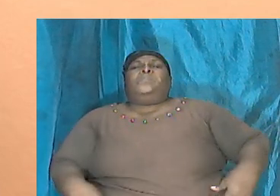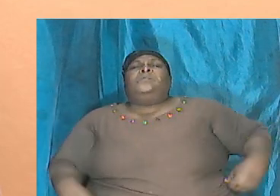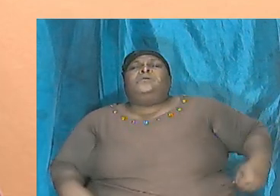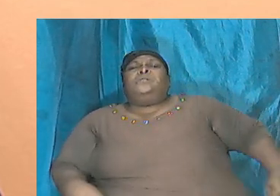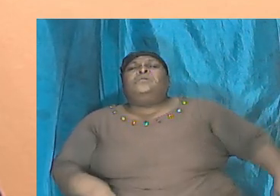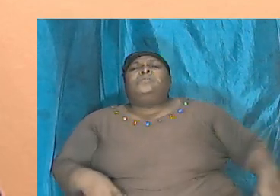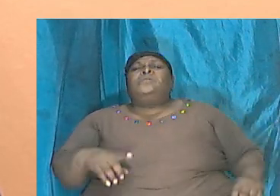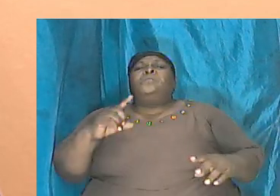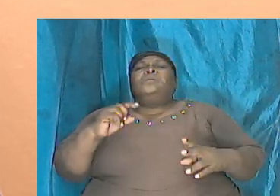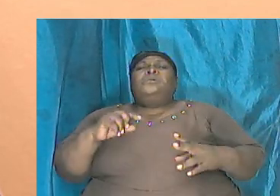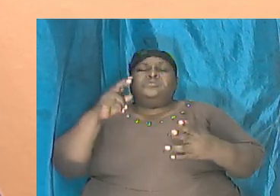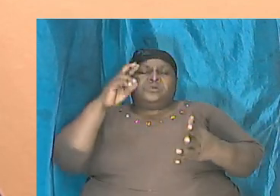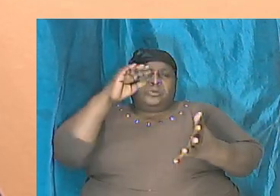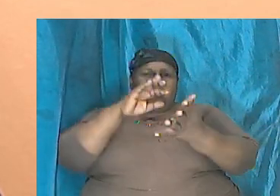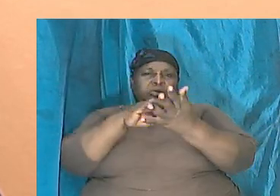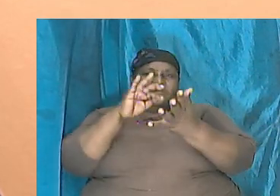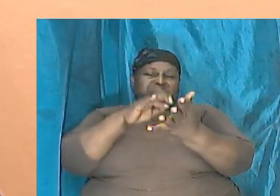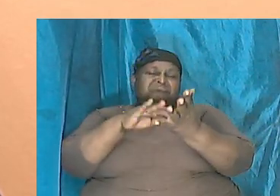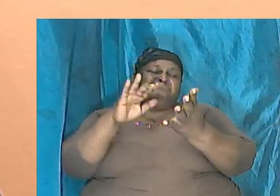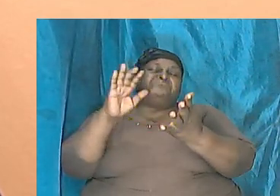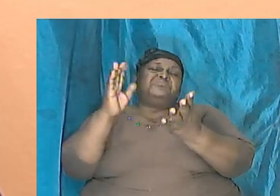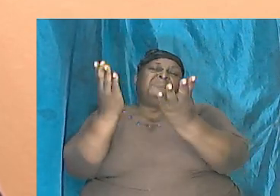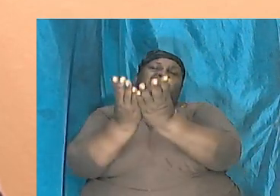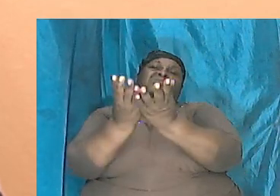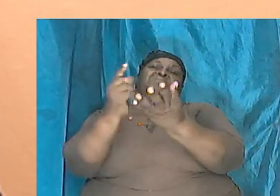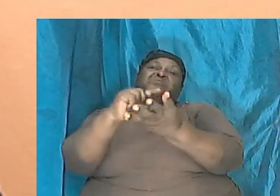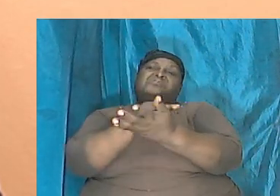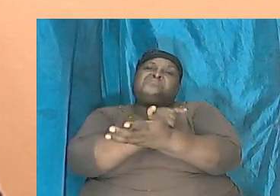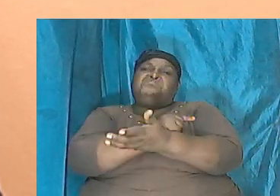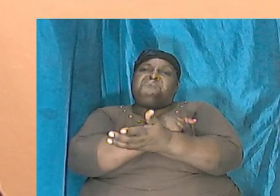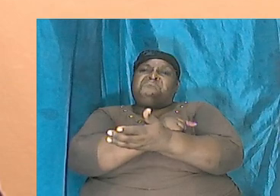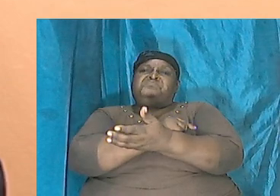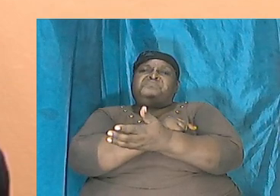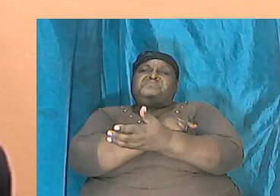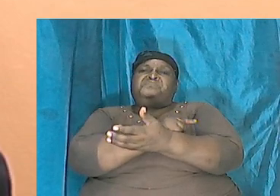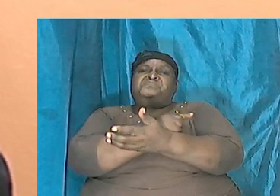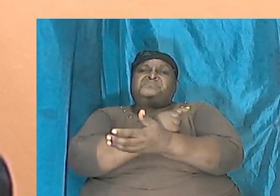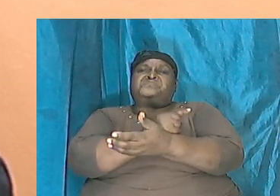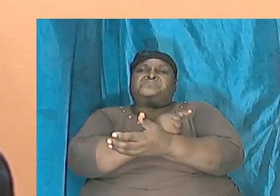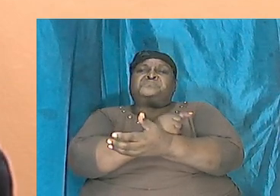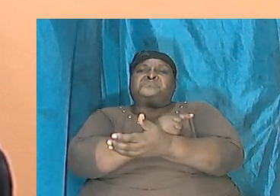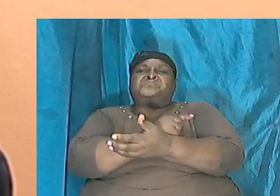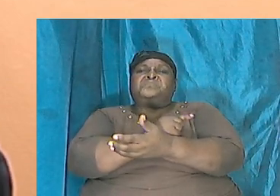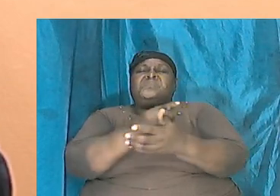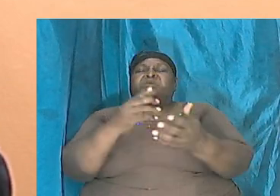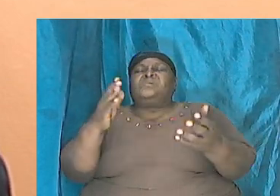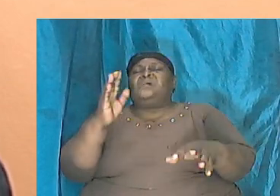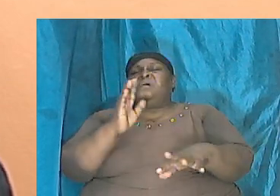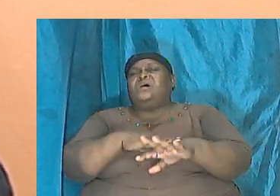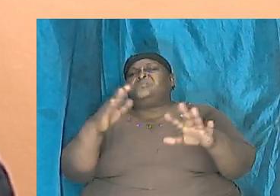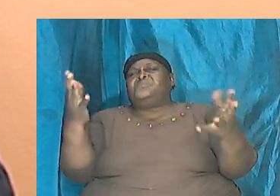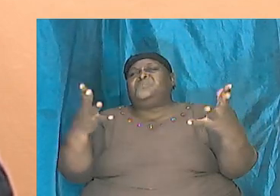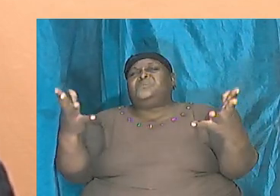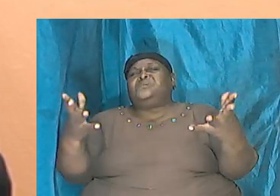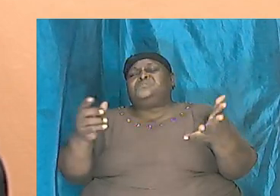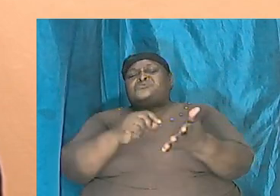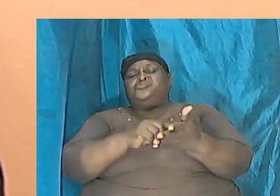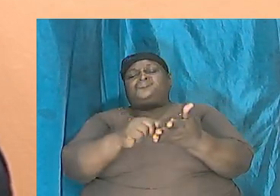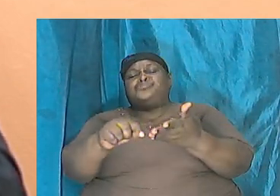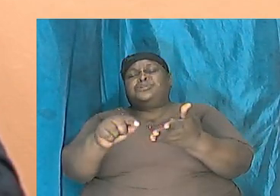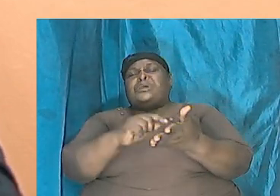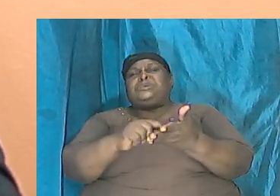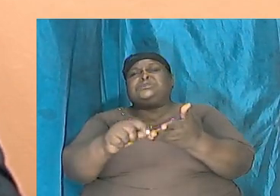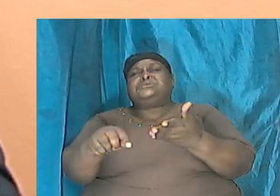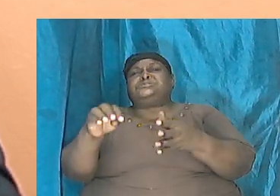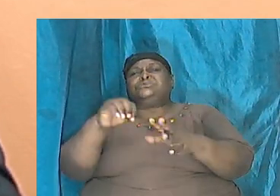brothers and sisters, and look again at what was written there. We